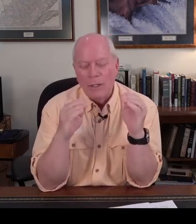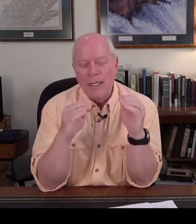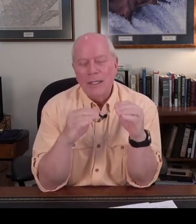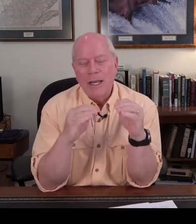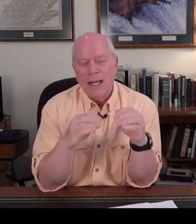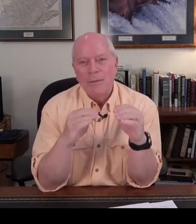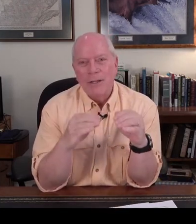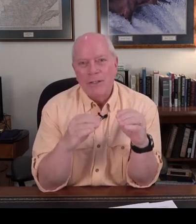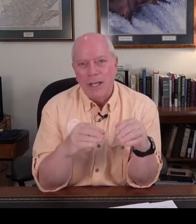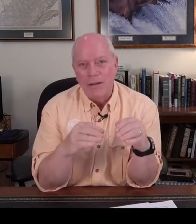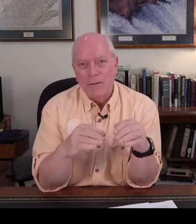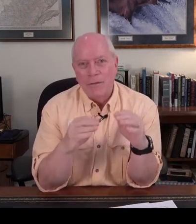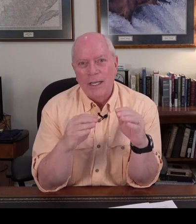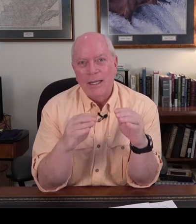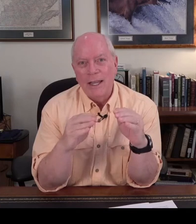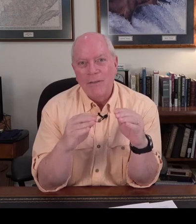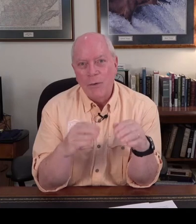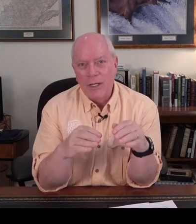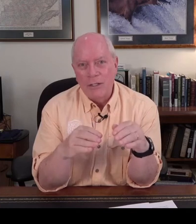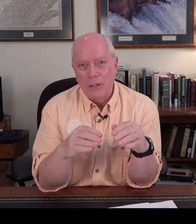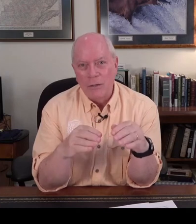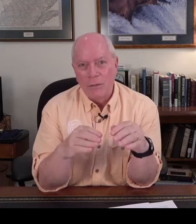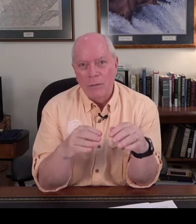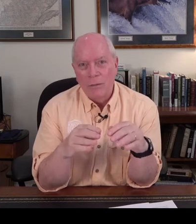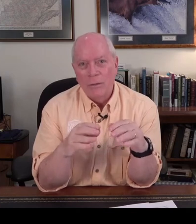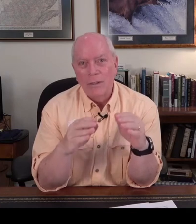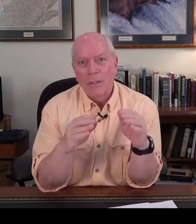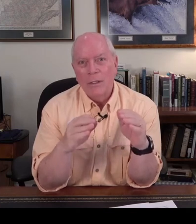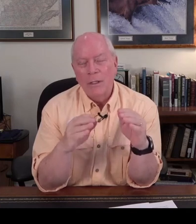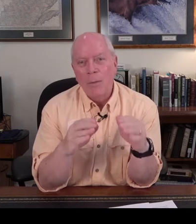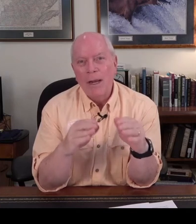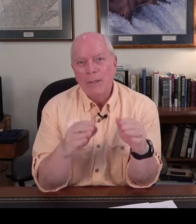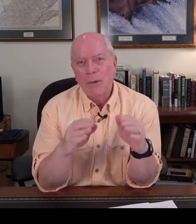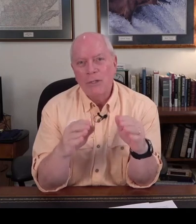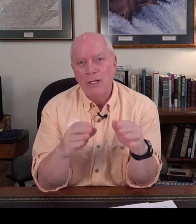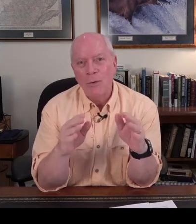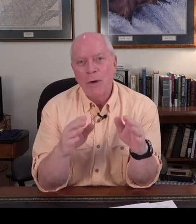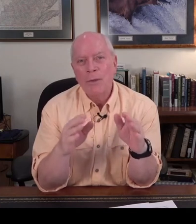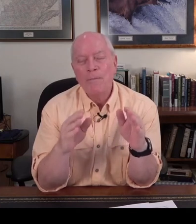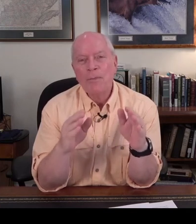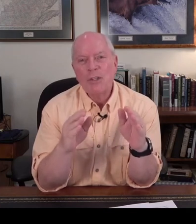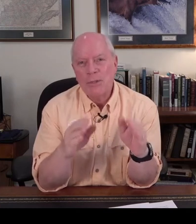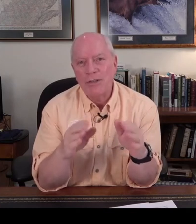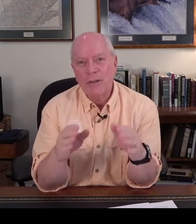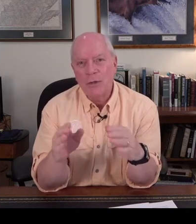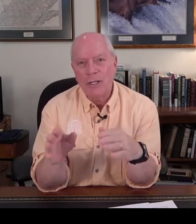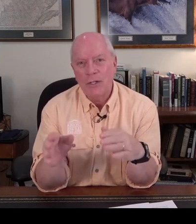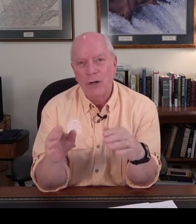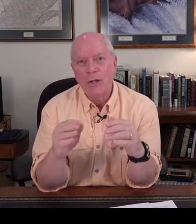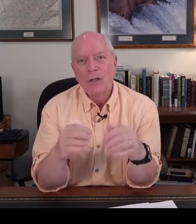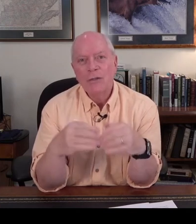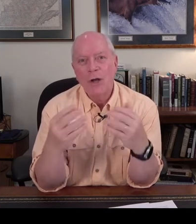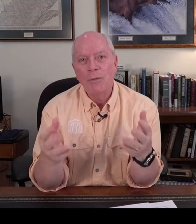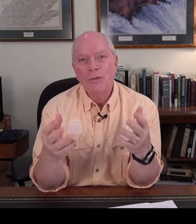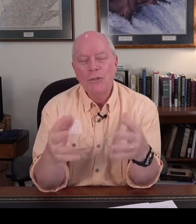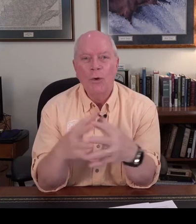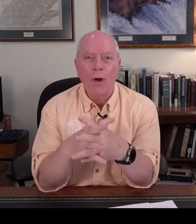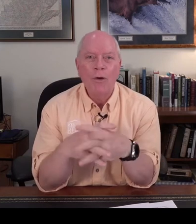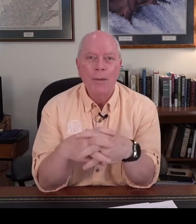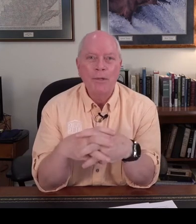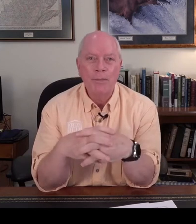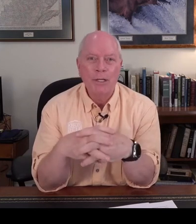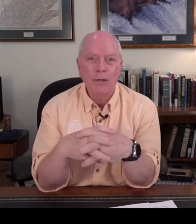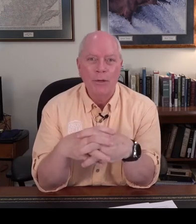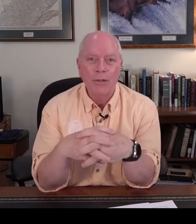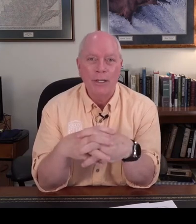so in the document itself that they've agreed to nobody's supposed to tell where the specific hotels are so the homeless just